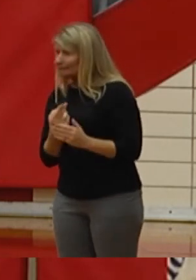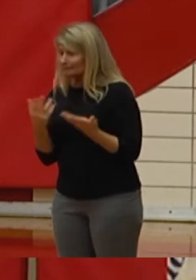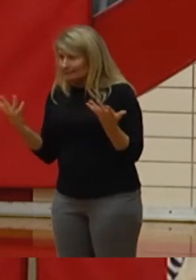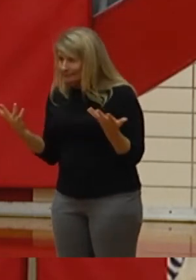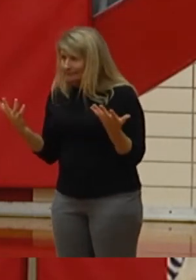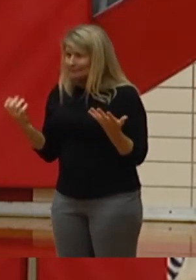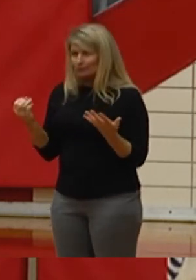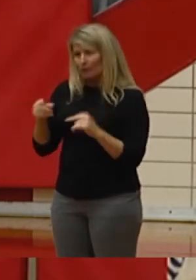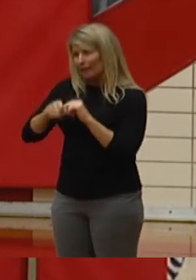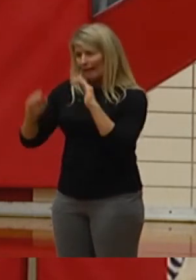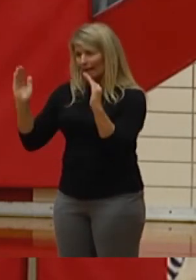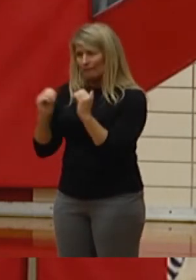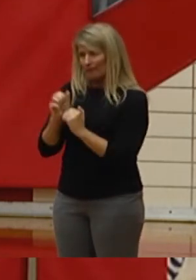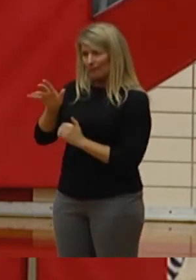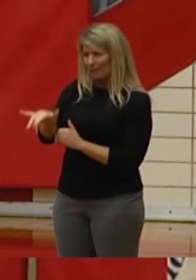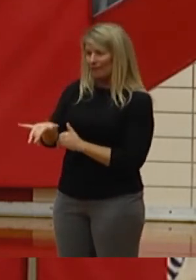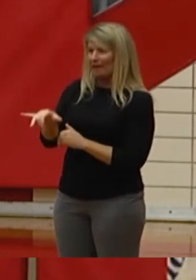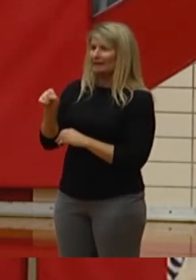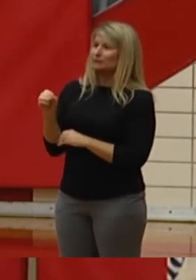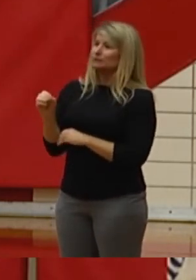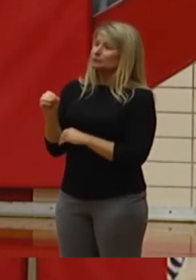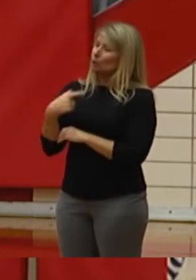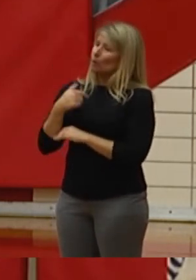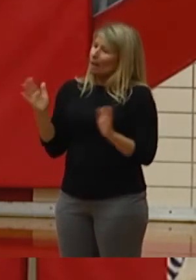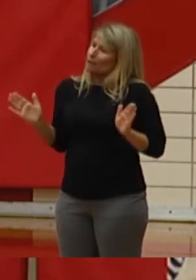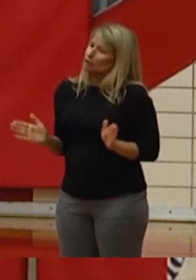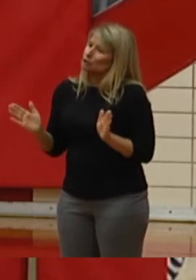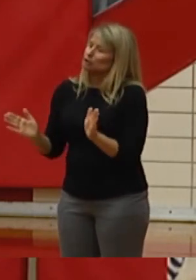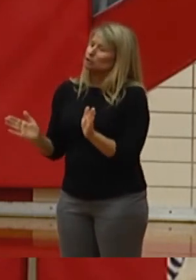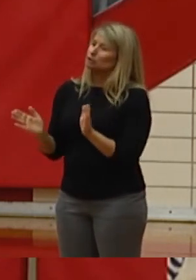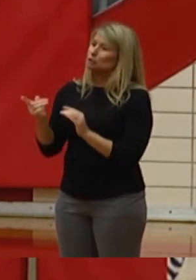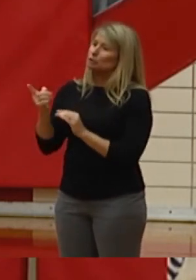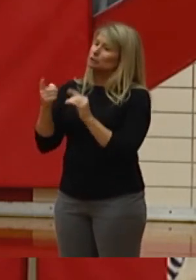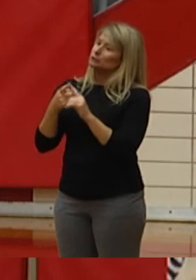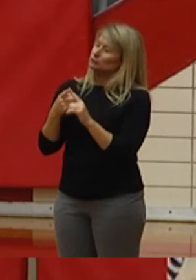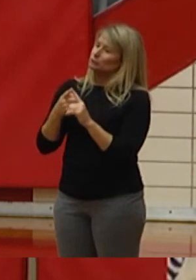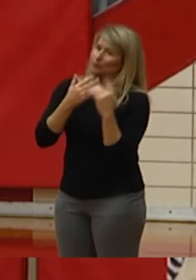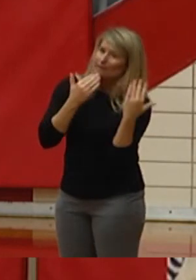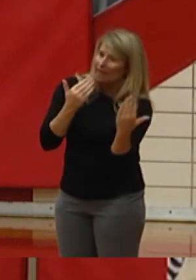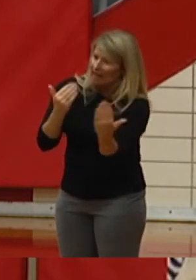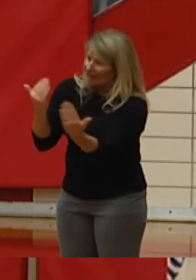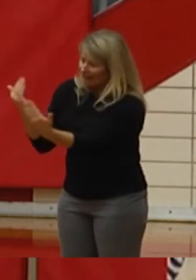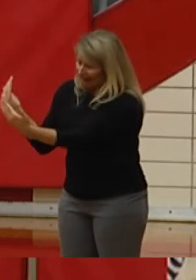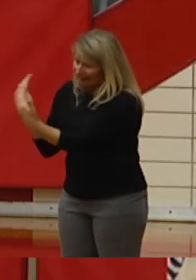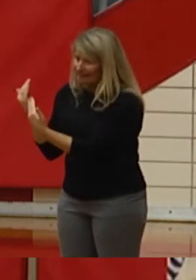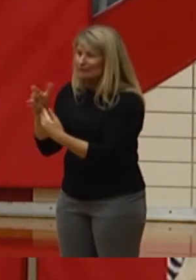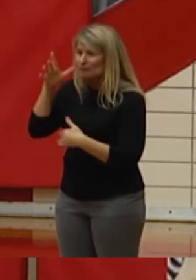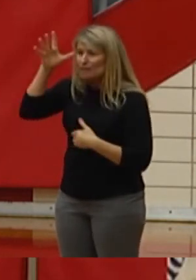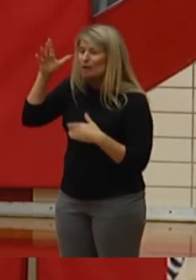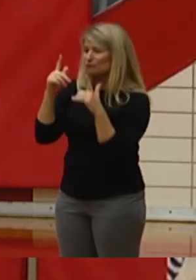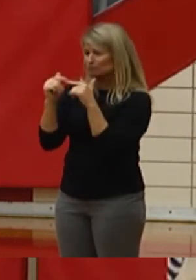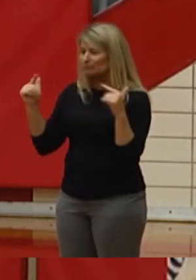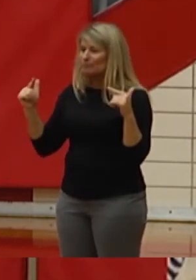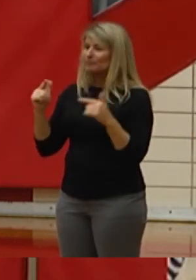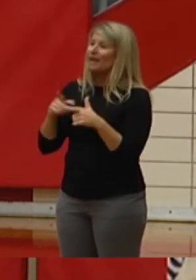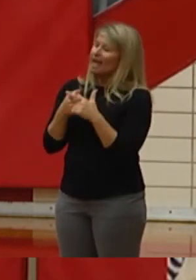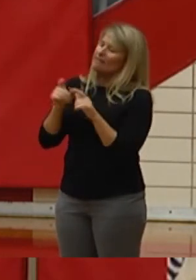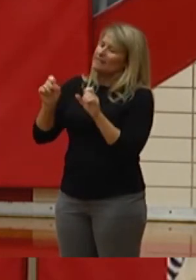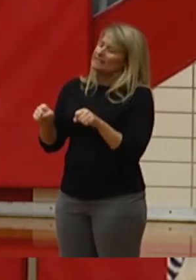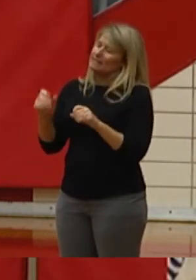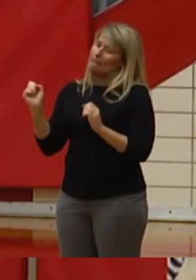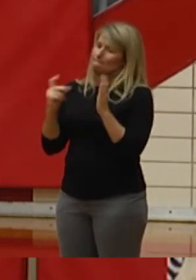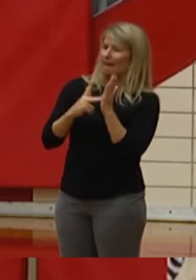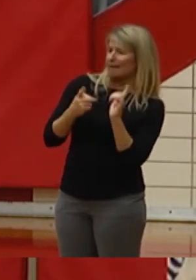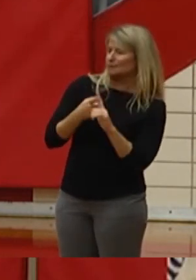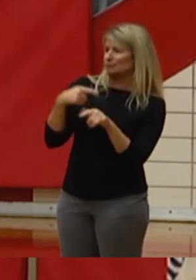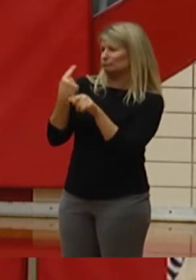urge all of you to let your guard down and thank them. And then we can go back to being snarky teenagers. So, as I wrap this speech up, I want to